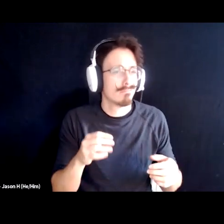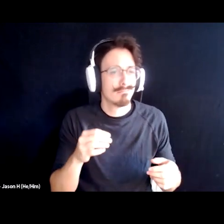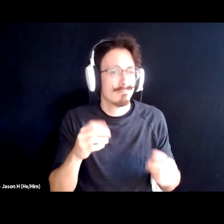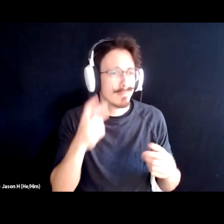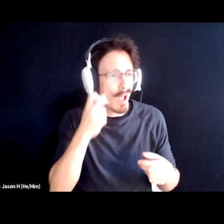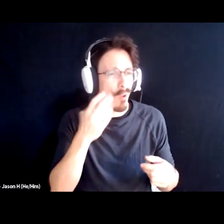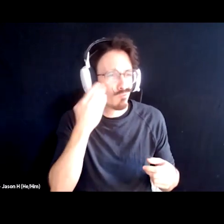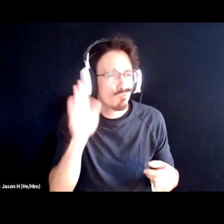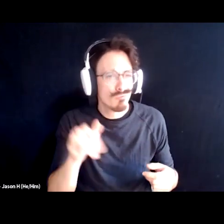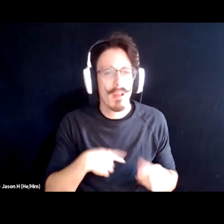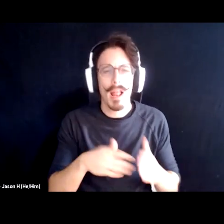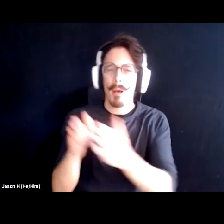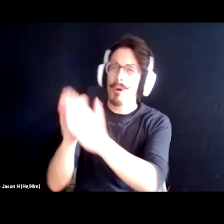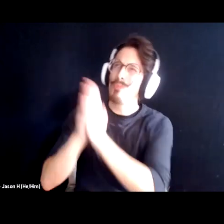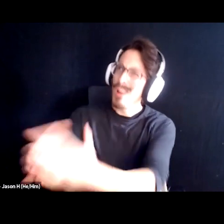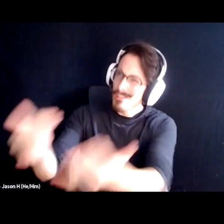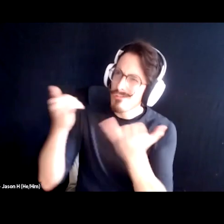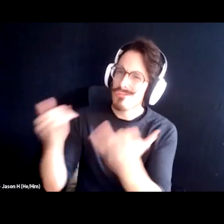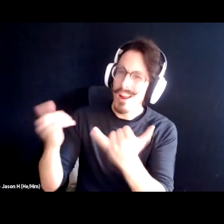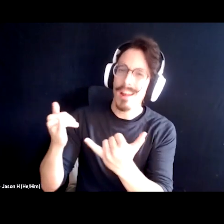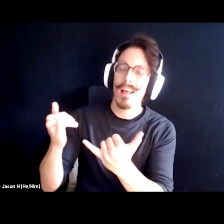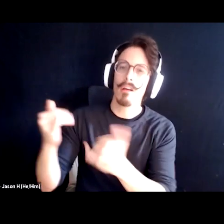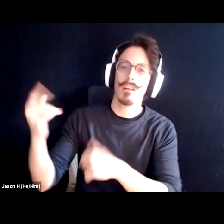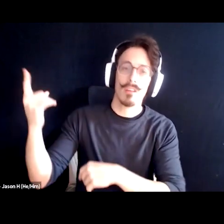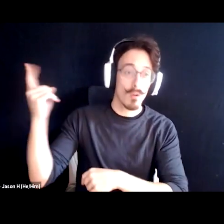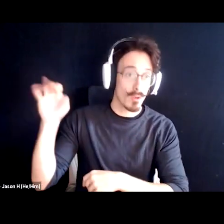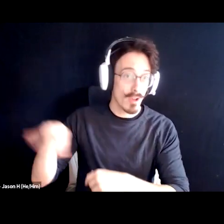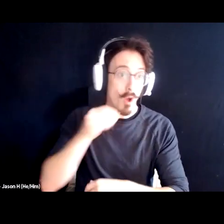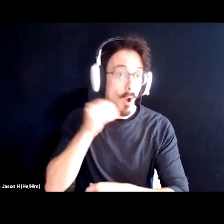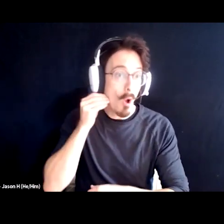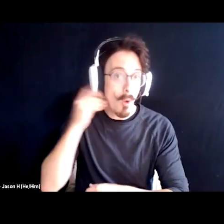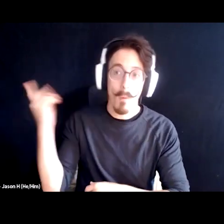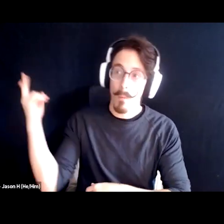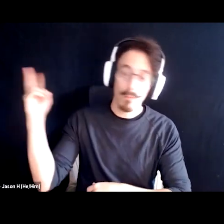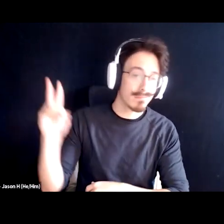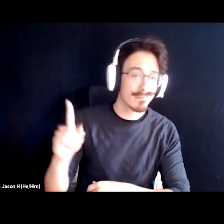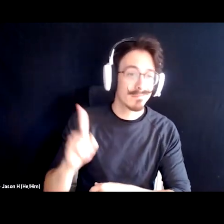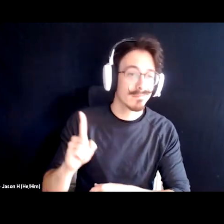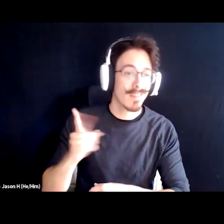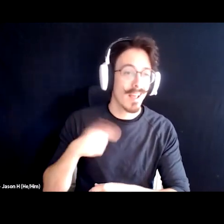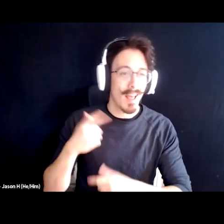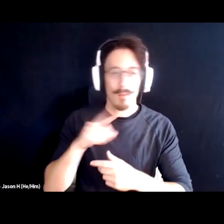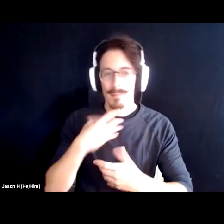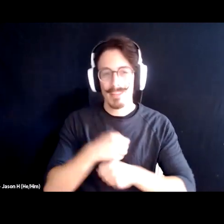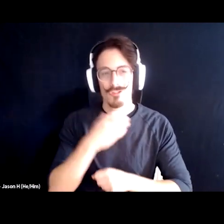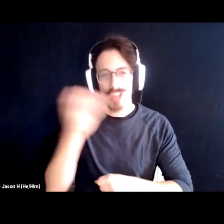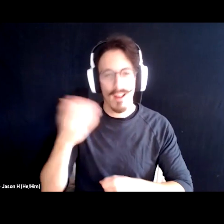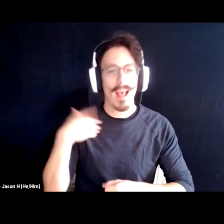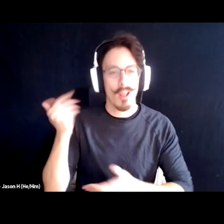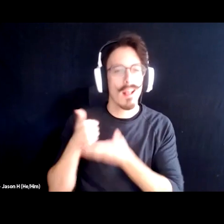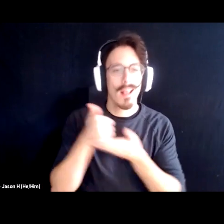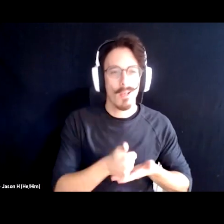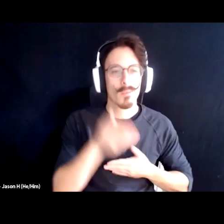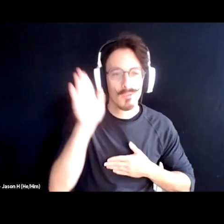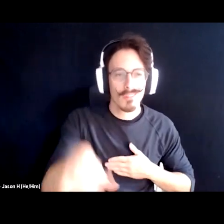yeah i know to him right now and when you get home i'm gonna make you shout yeah i know you and him can help me